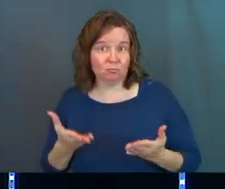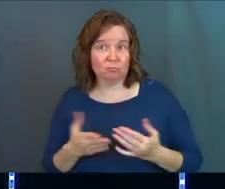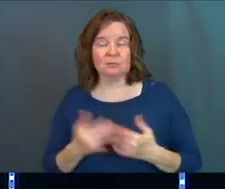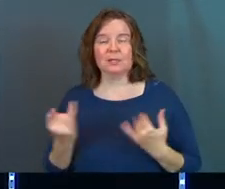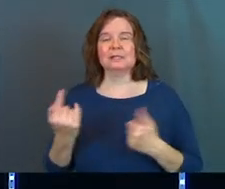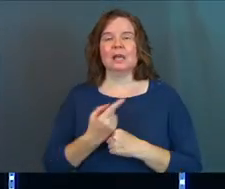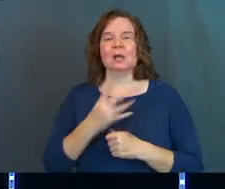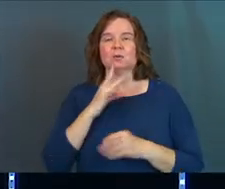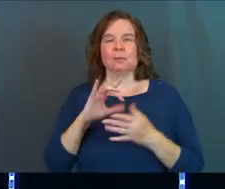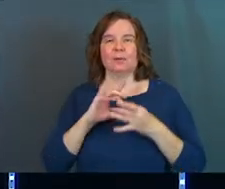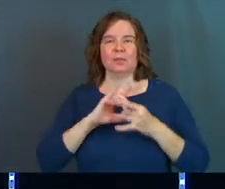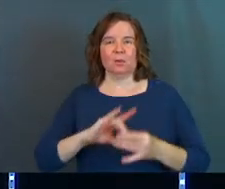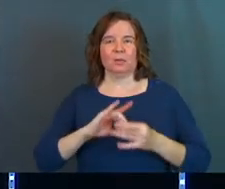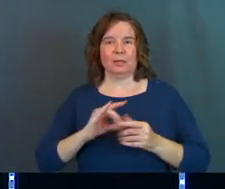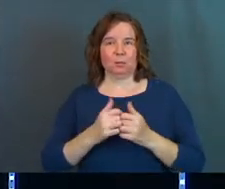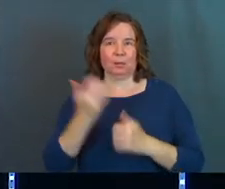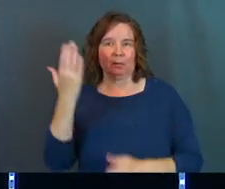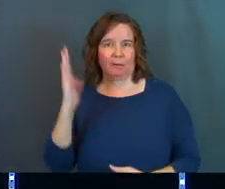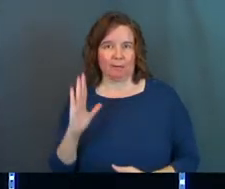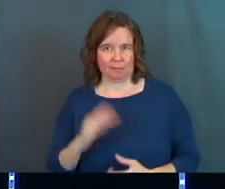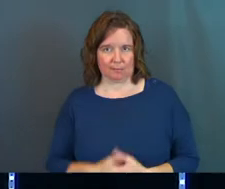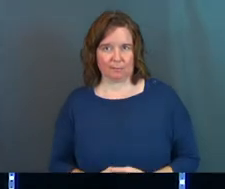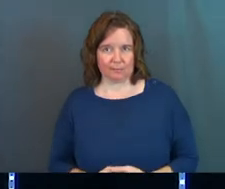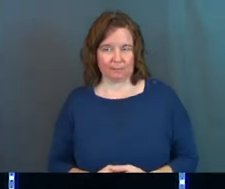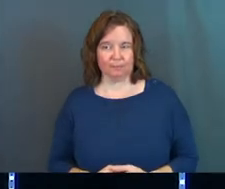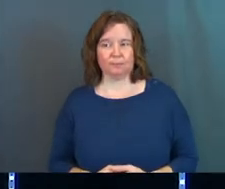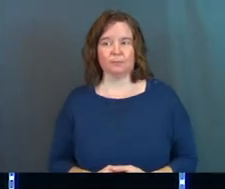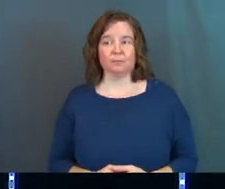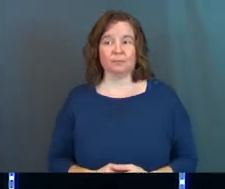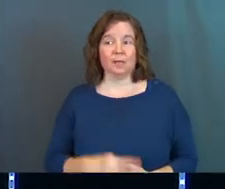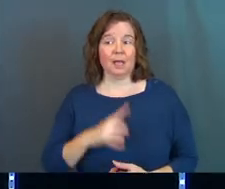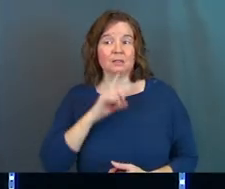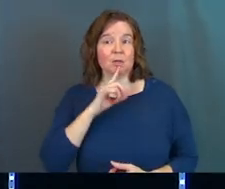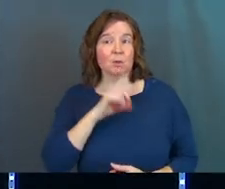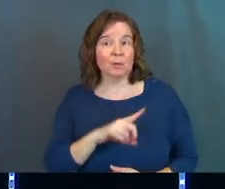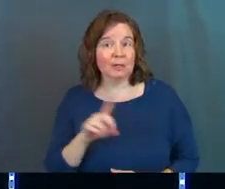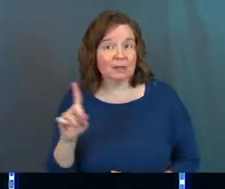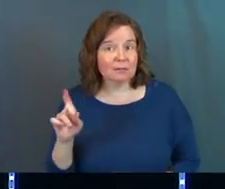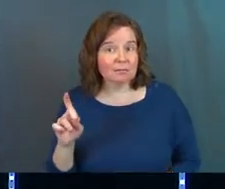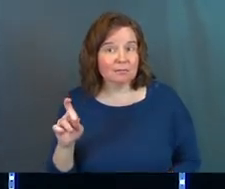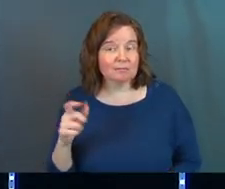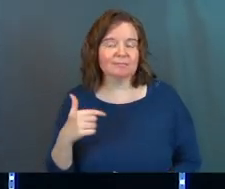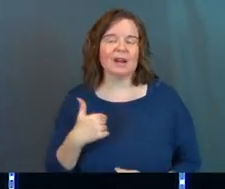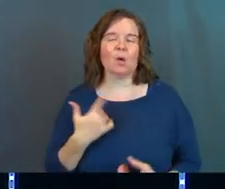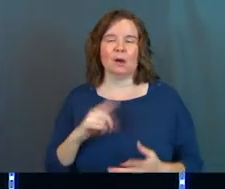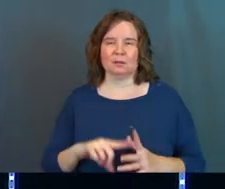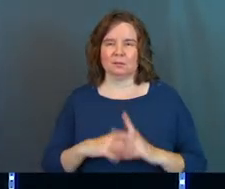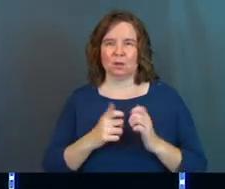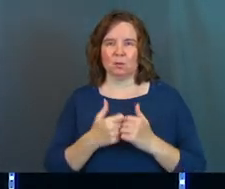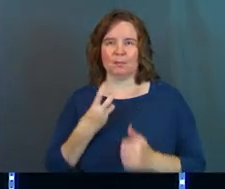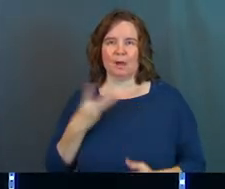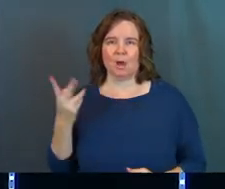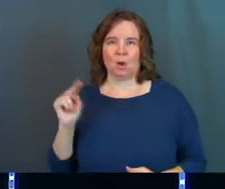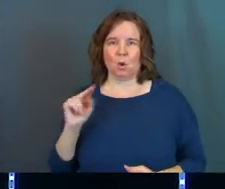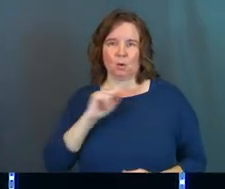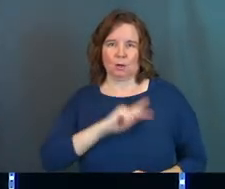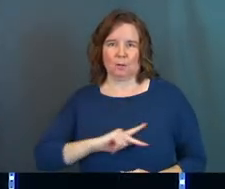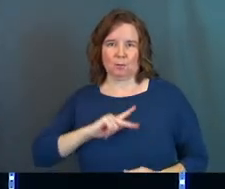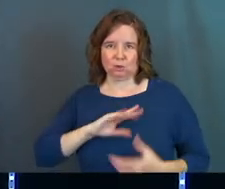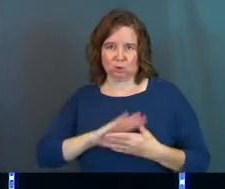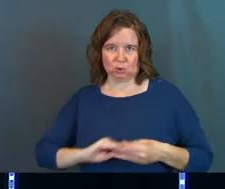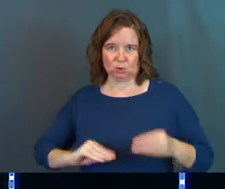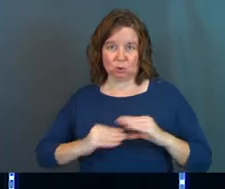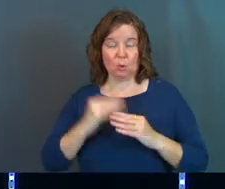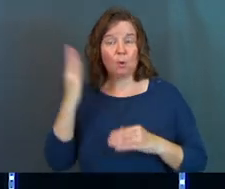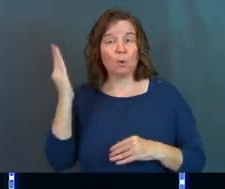Today, we're talking about that relationship with God, and is it real? Now, I'm going to start with my own personal story,